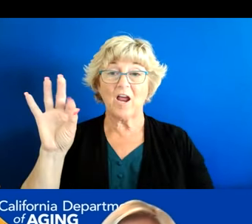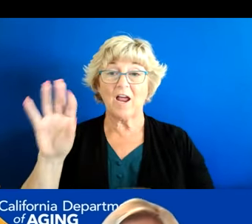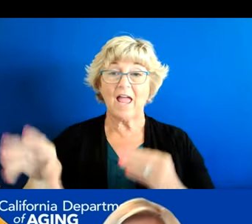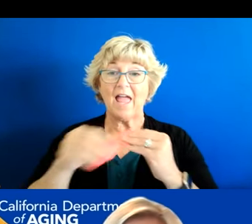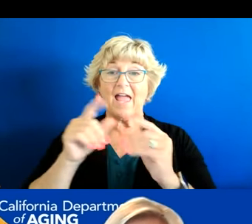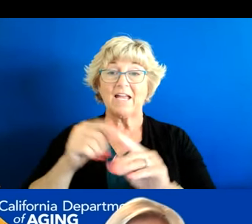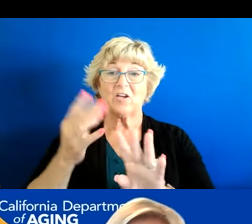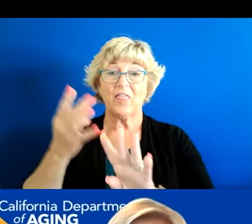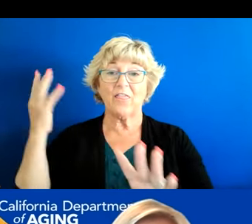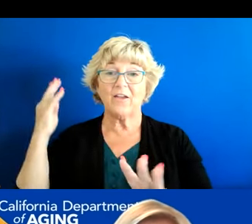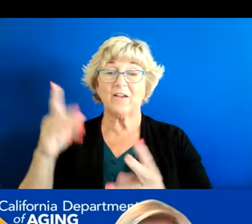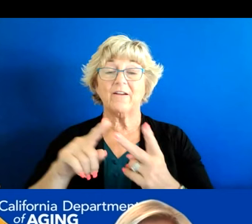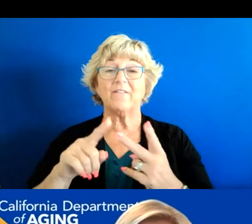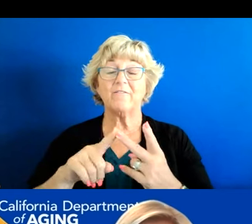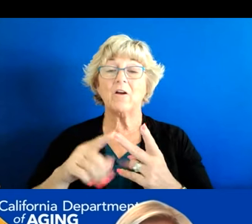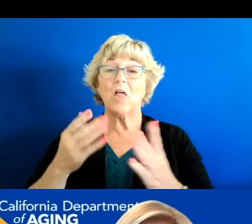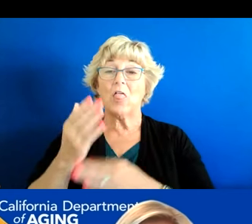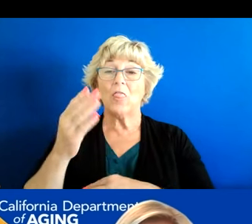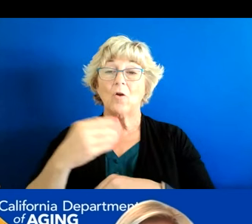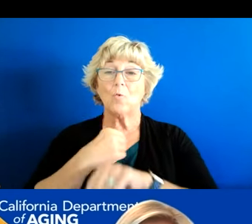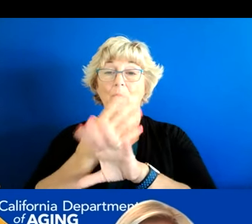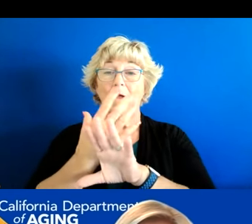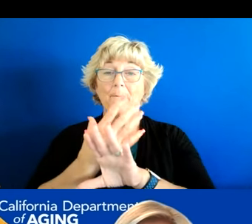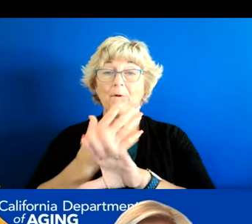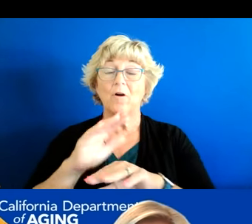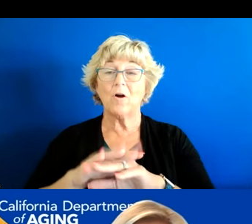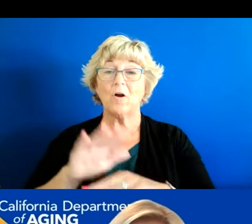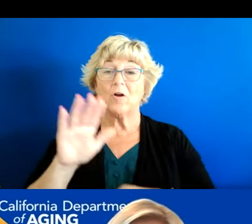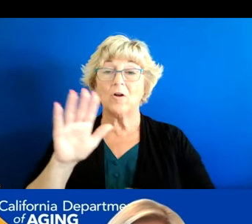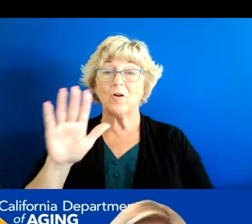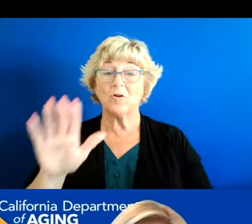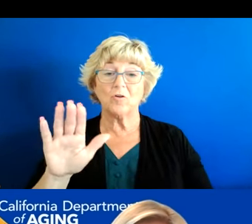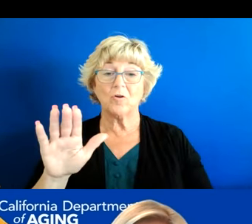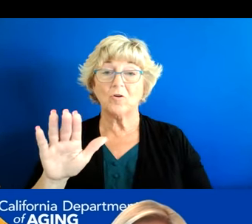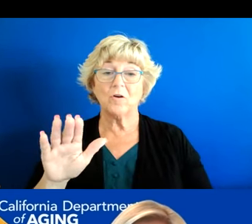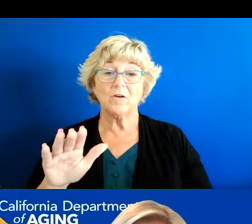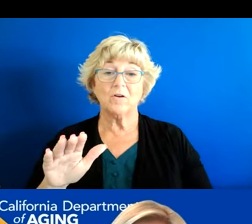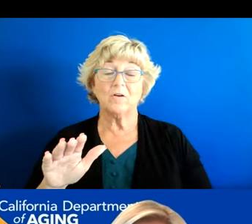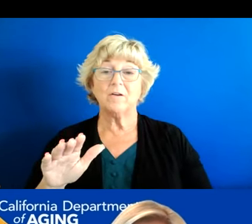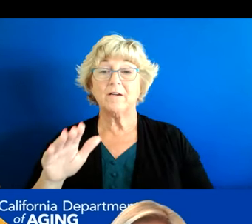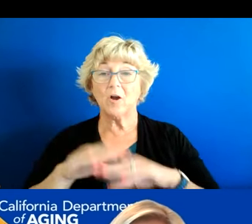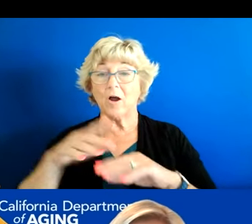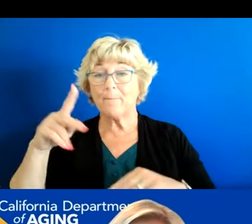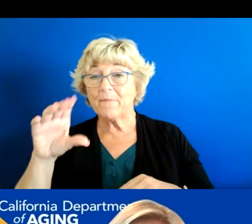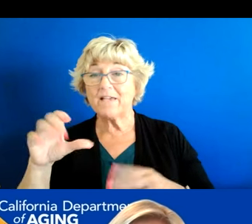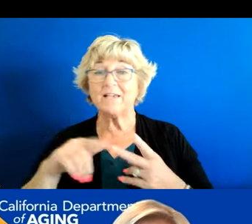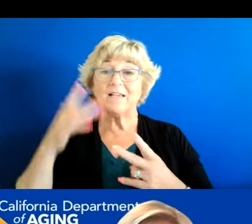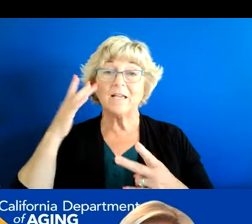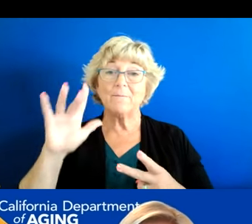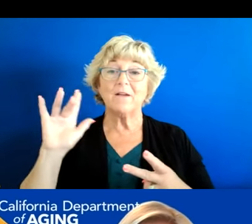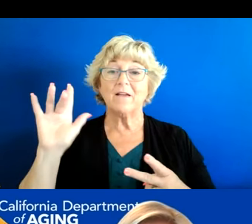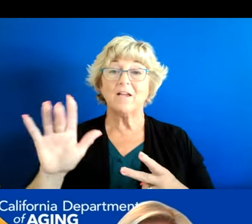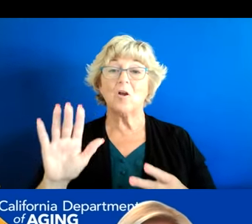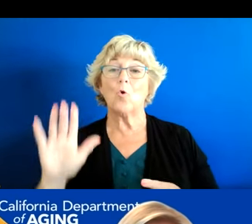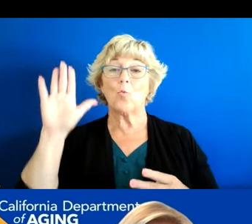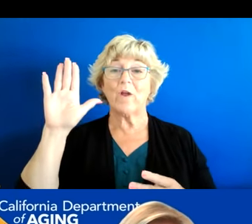queue and if you're joining us by webinar maybe on your smart uh smart device or your pc you can select the raise